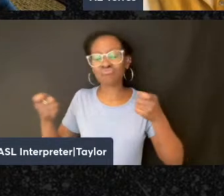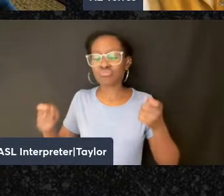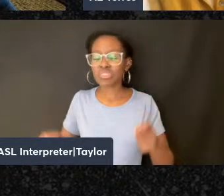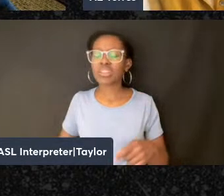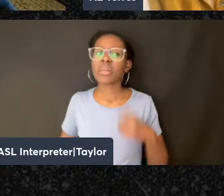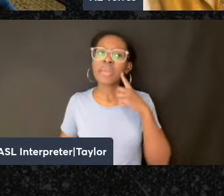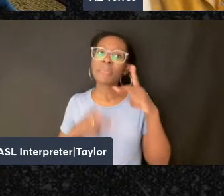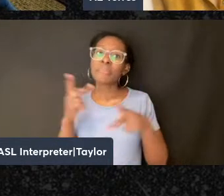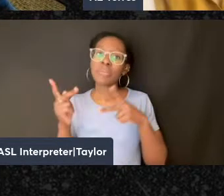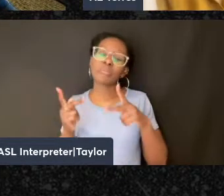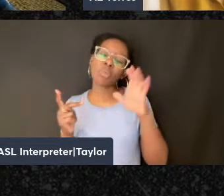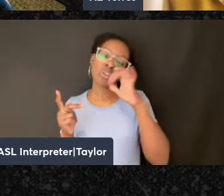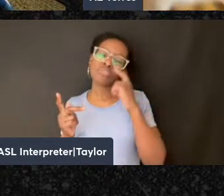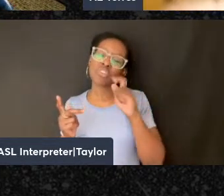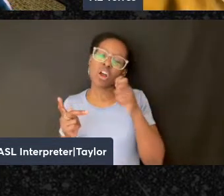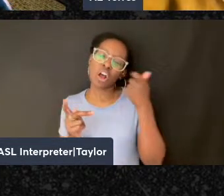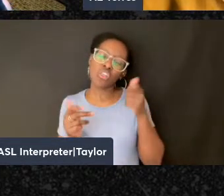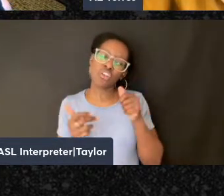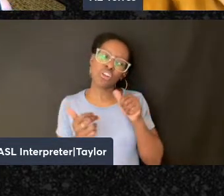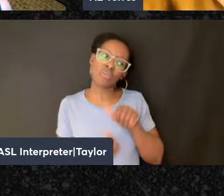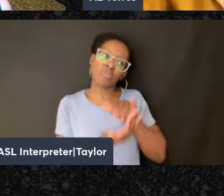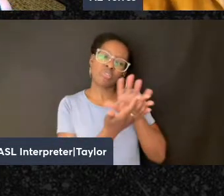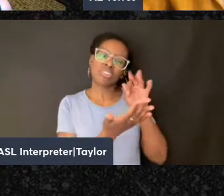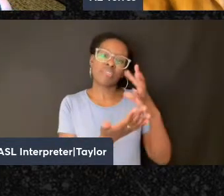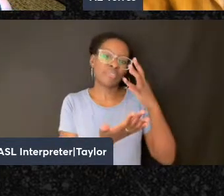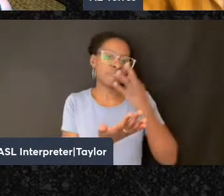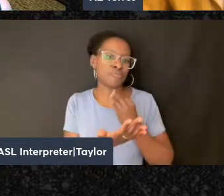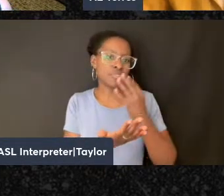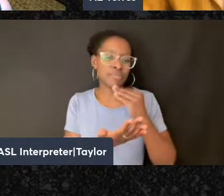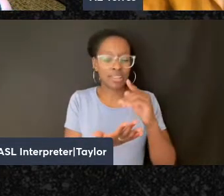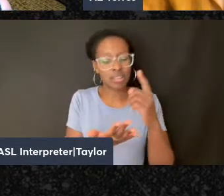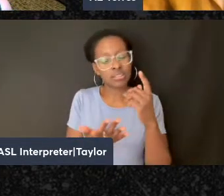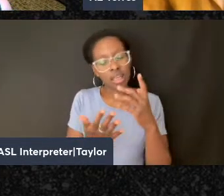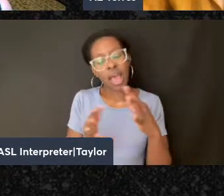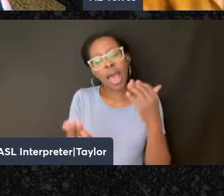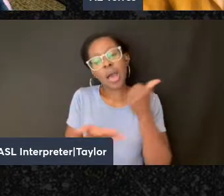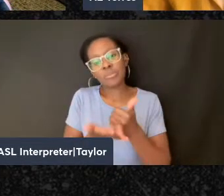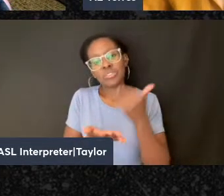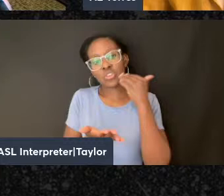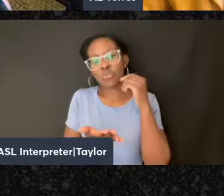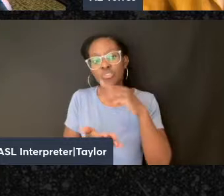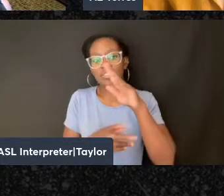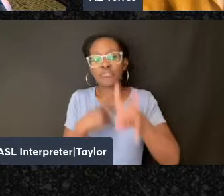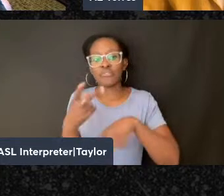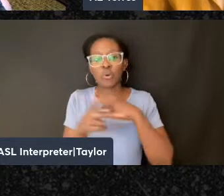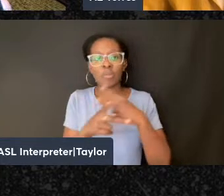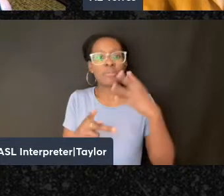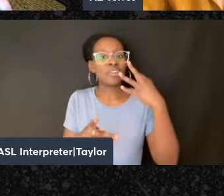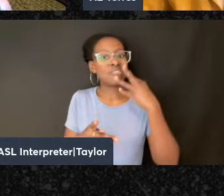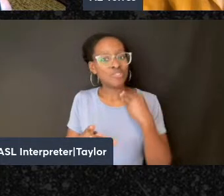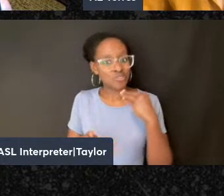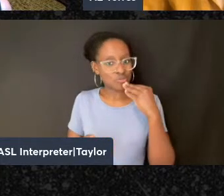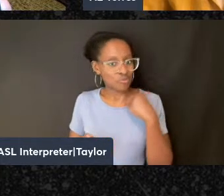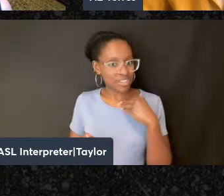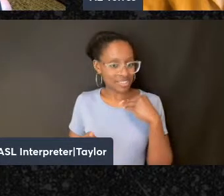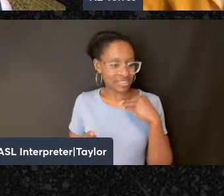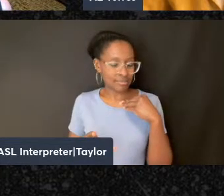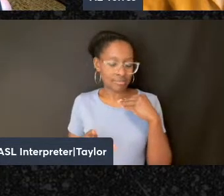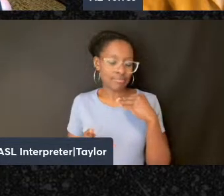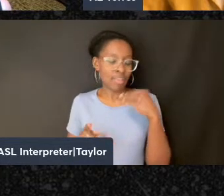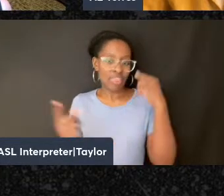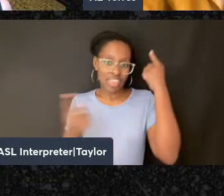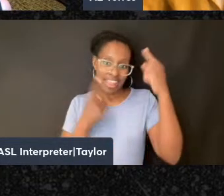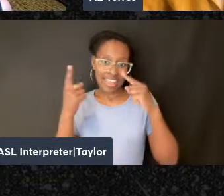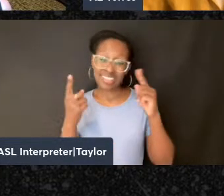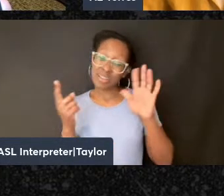alternative modes of Jewishness, I think it helps tremendously to know that this form of Jewishness is about 50 years old, which in Jewish